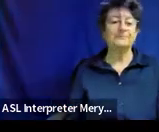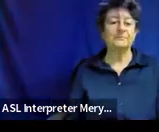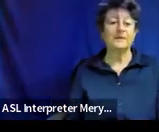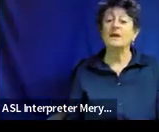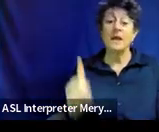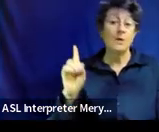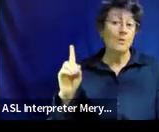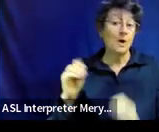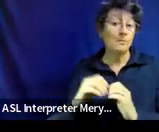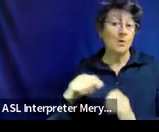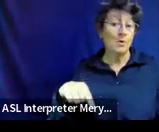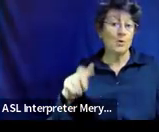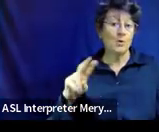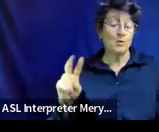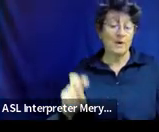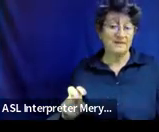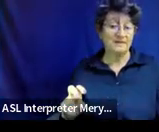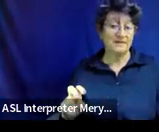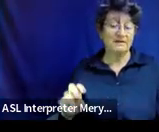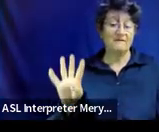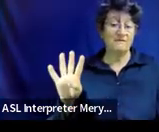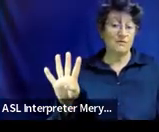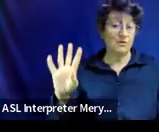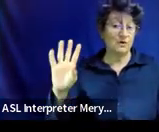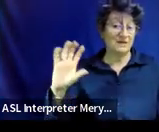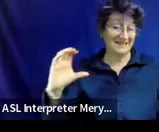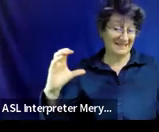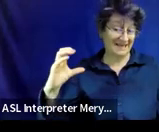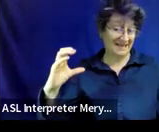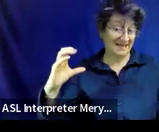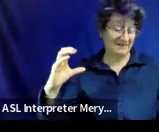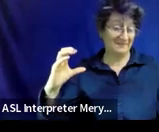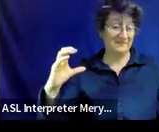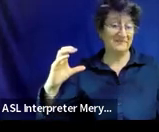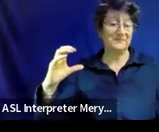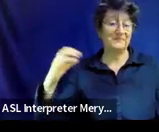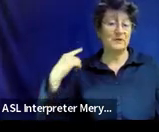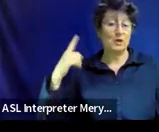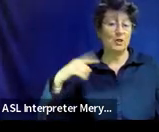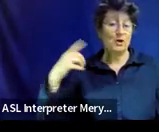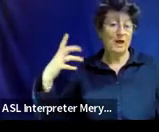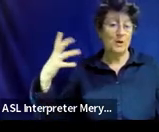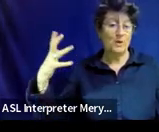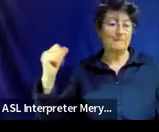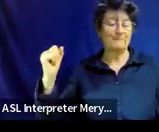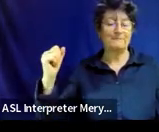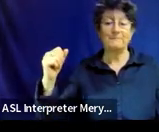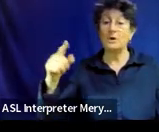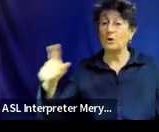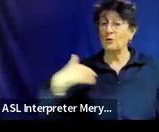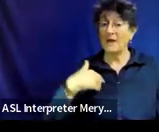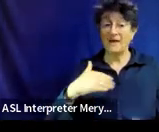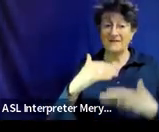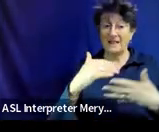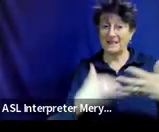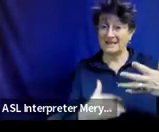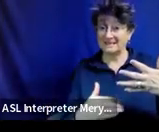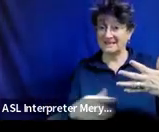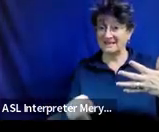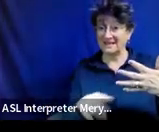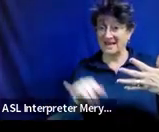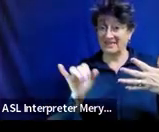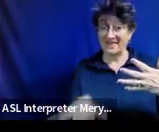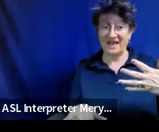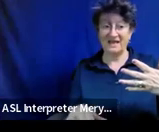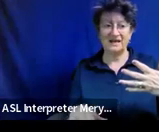All right. We're looking at 4C now. So in section 4C, if you had a list like this, tell us why